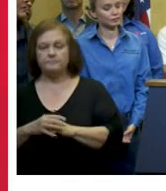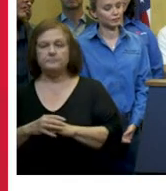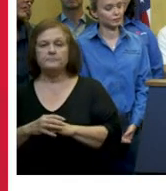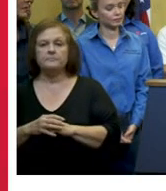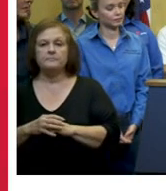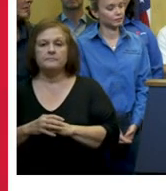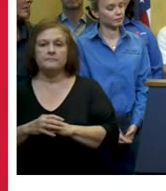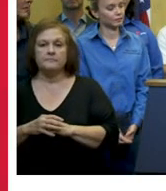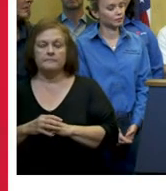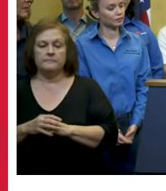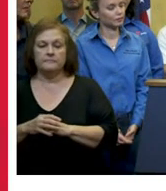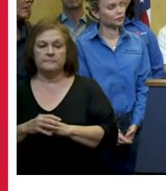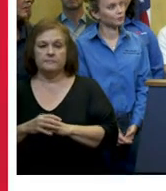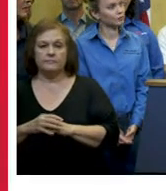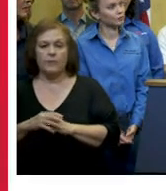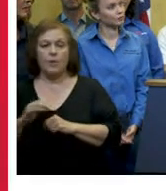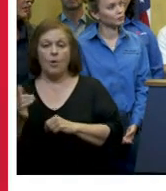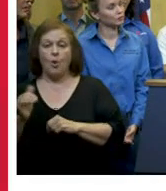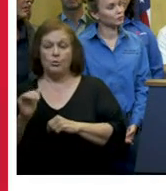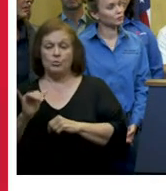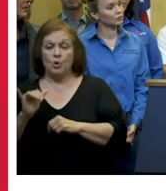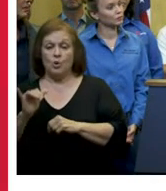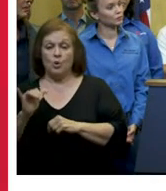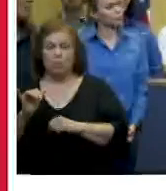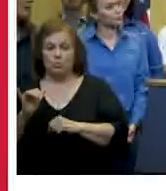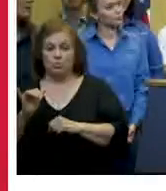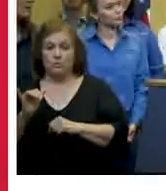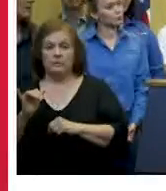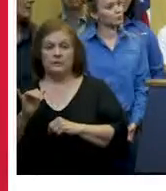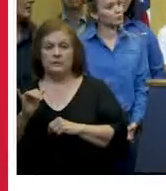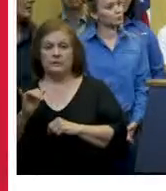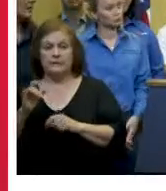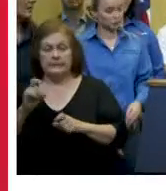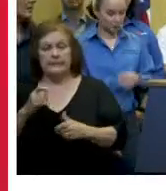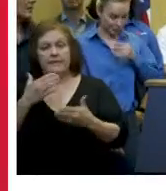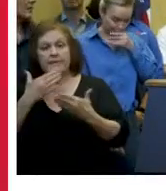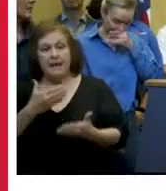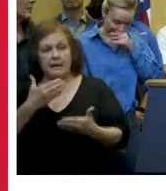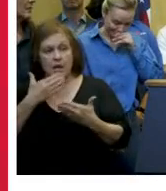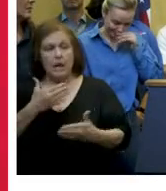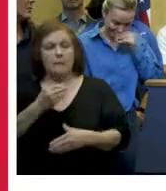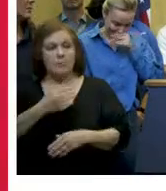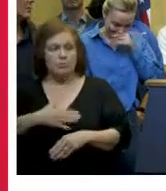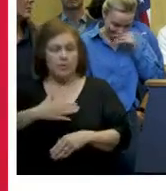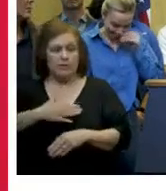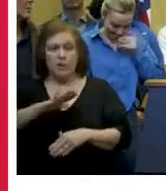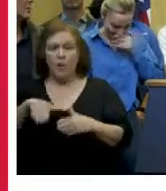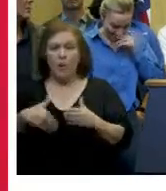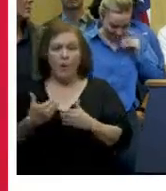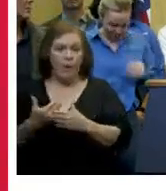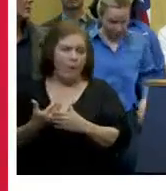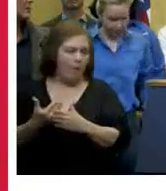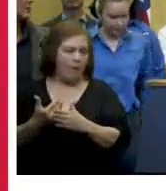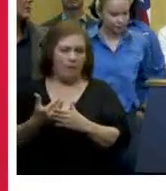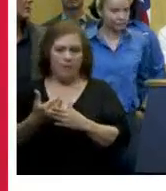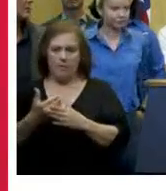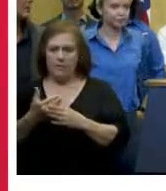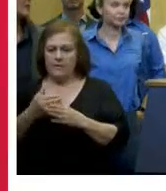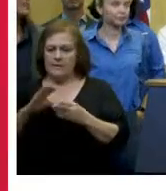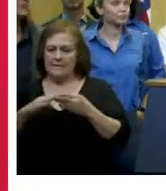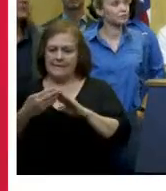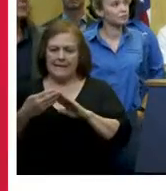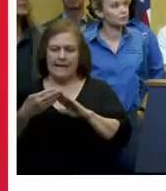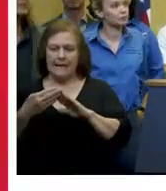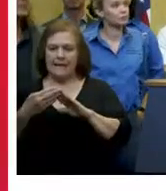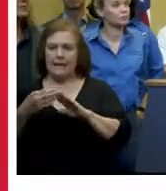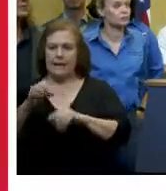we also need to give a very very very sincere thank you and appreciation to all of those thousands of city employees who